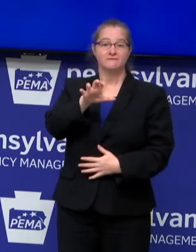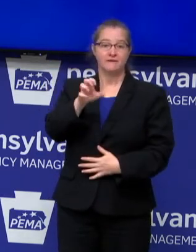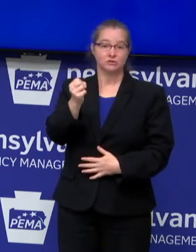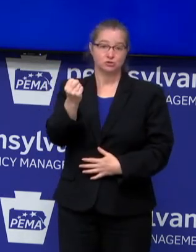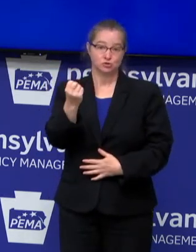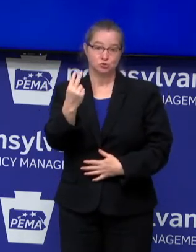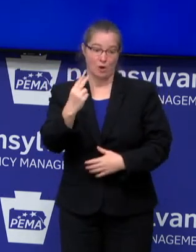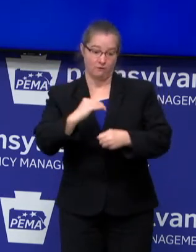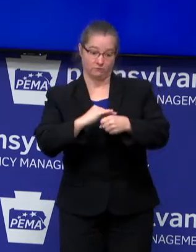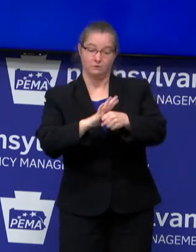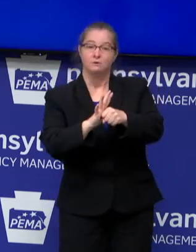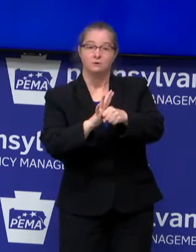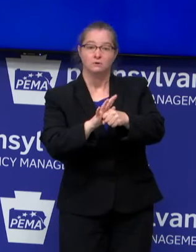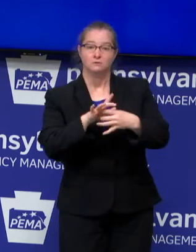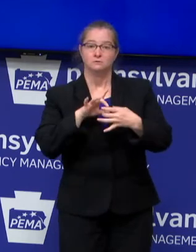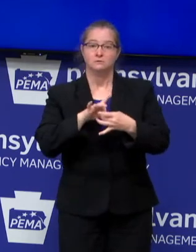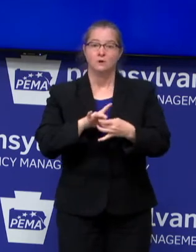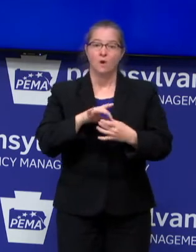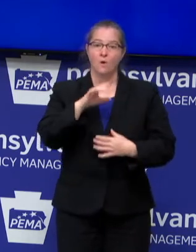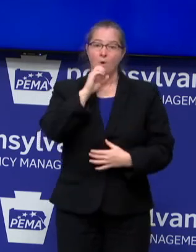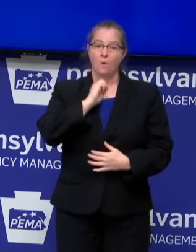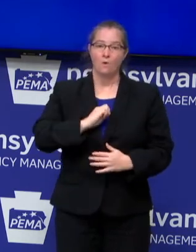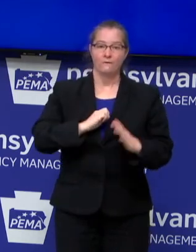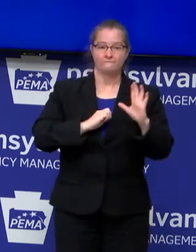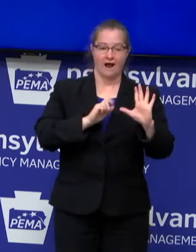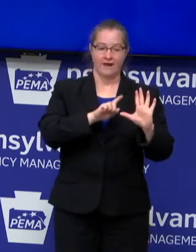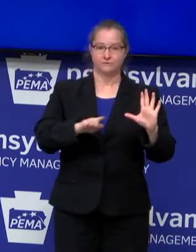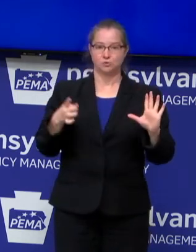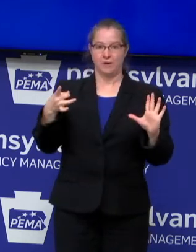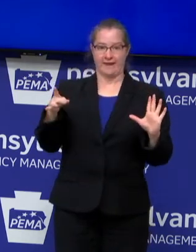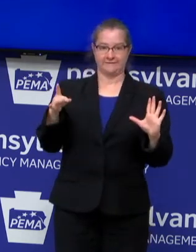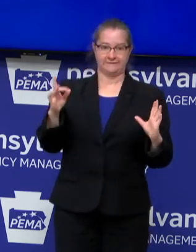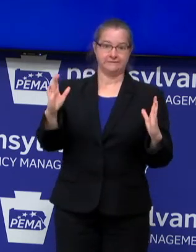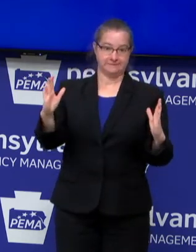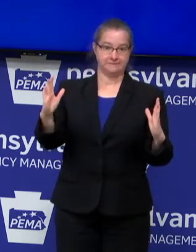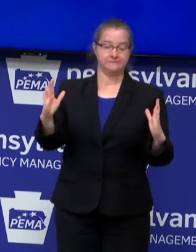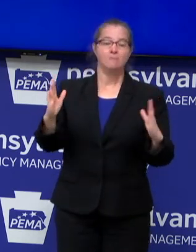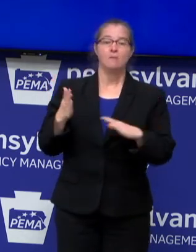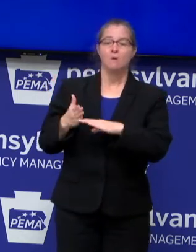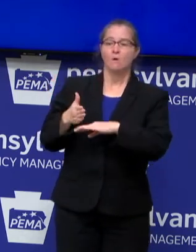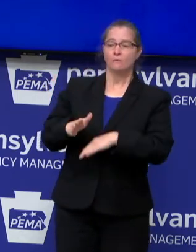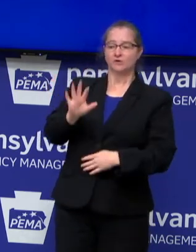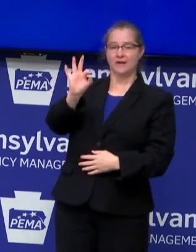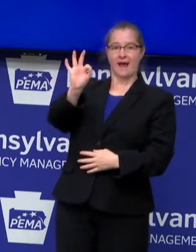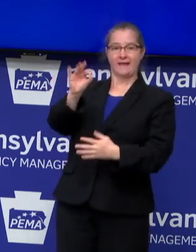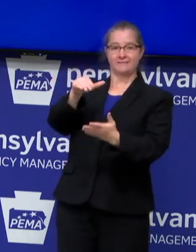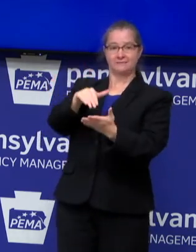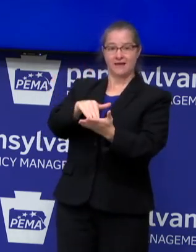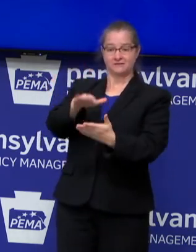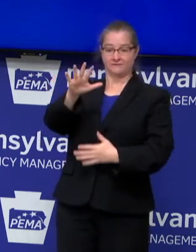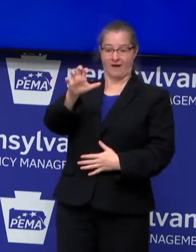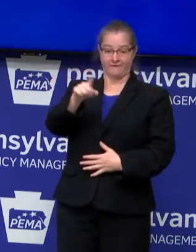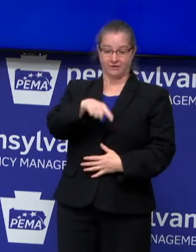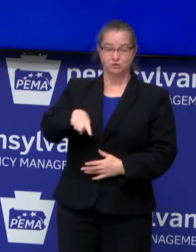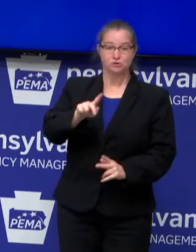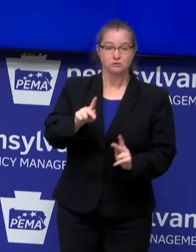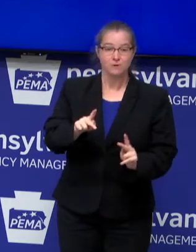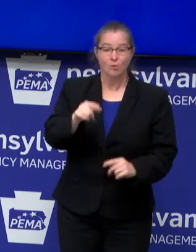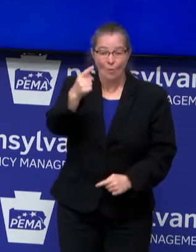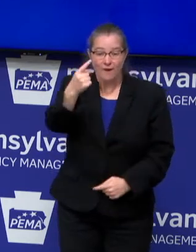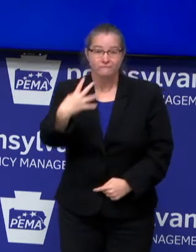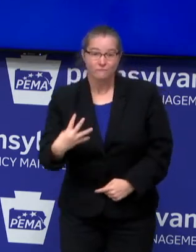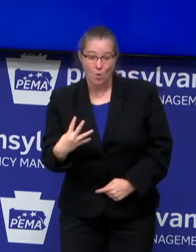of COVID-19 among 5 to 18-year-olds. More than 9,500 of those, or a quarter